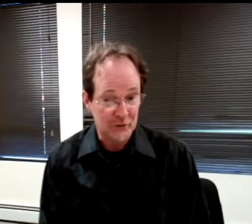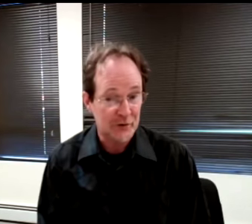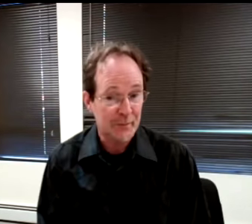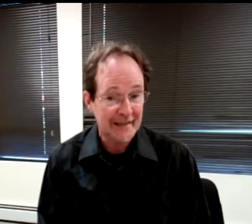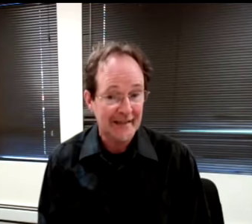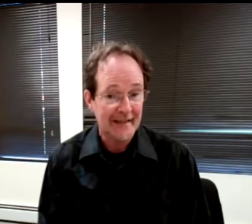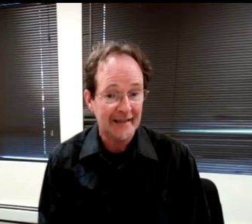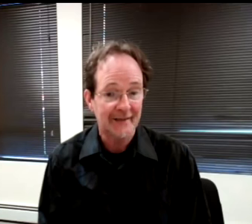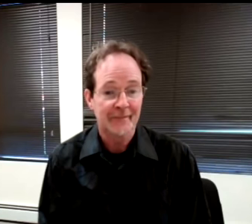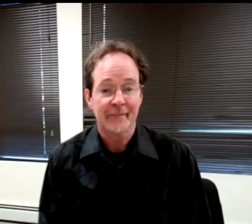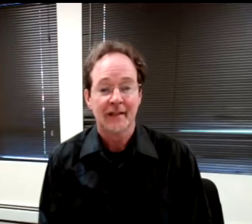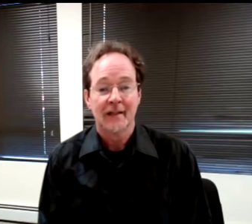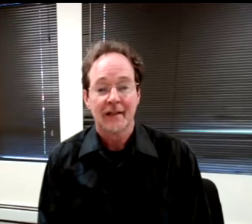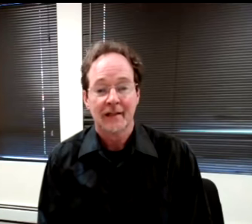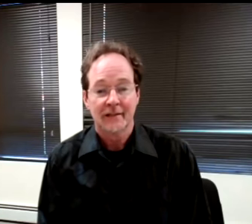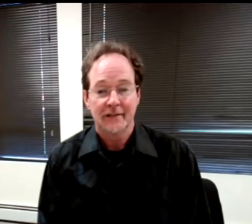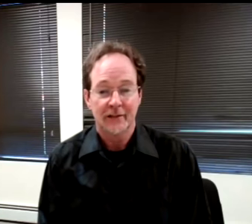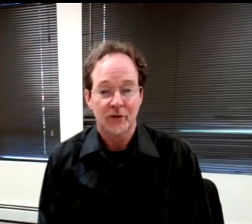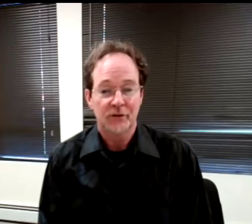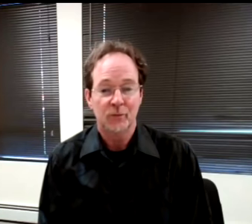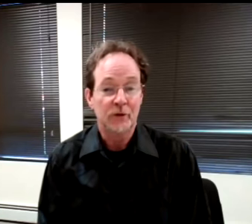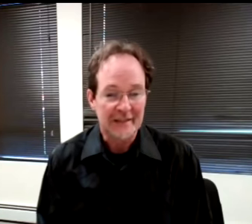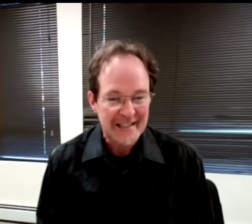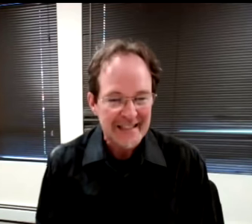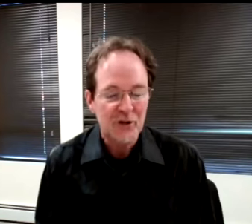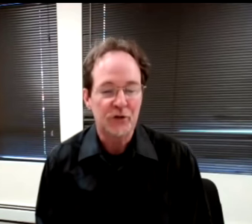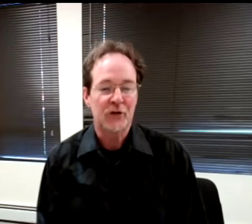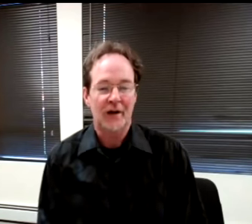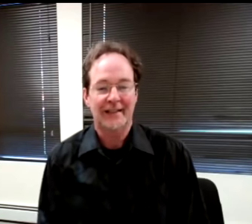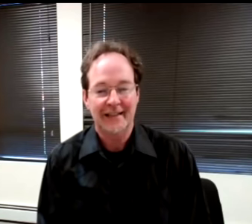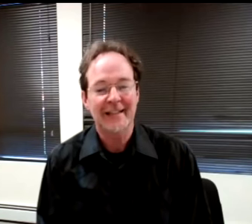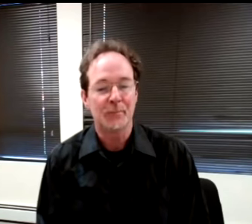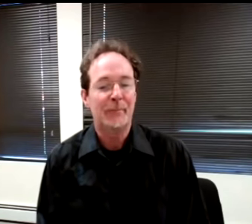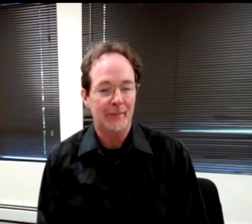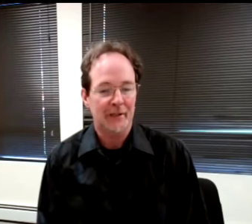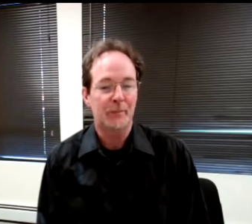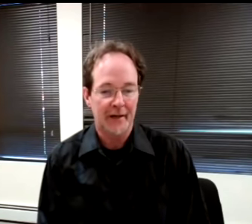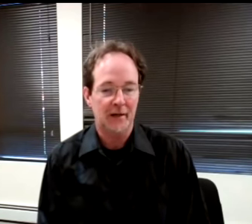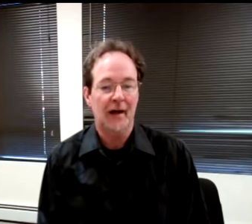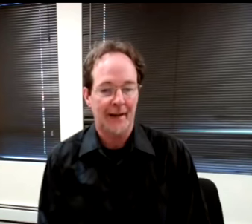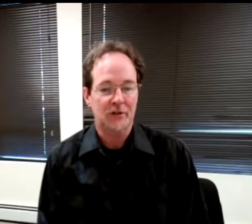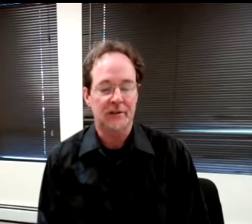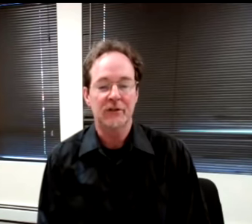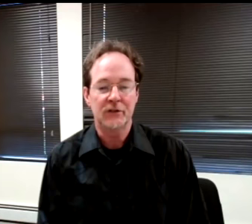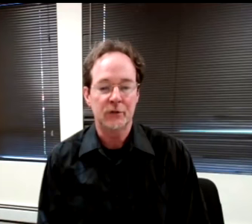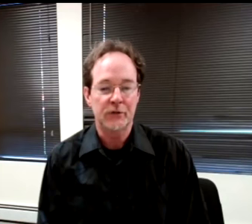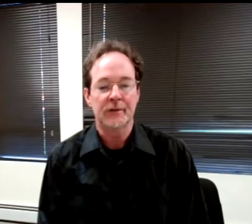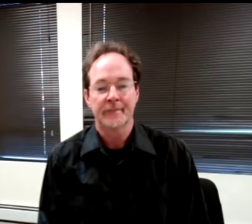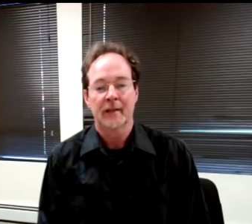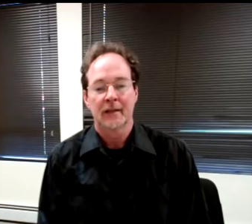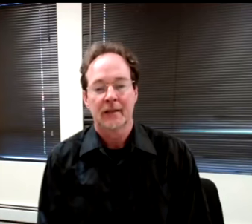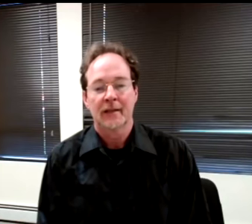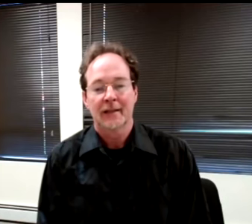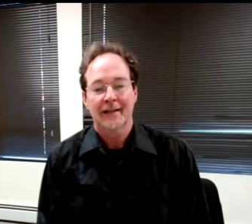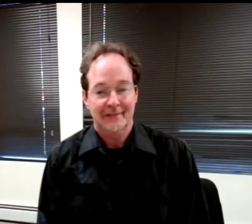the person who's speaking. You know, you can see who's talking. It's a much better option to